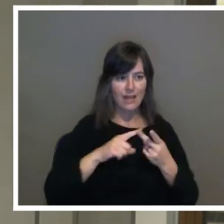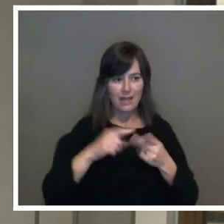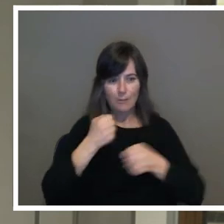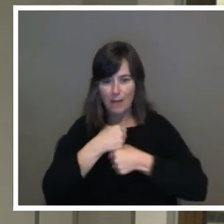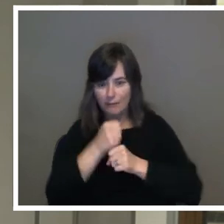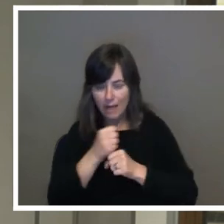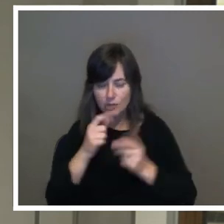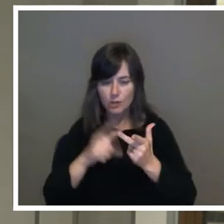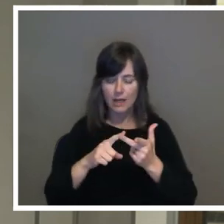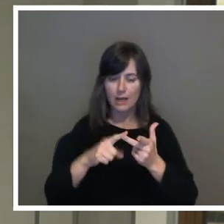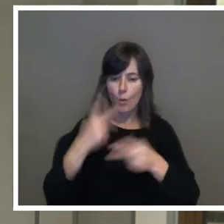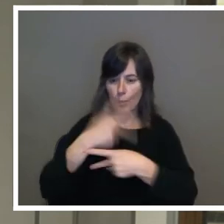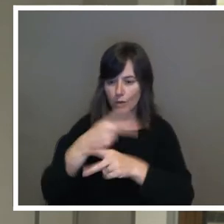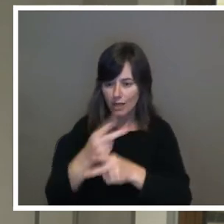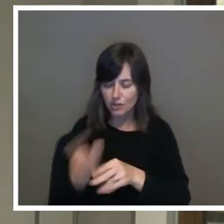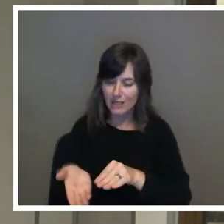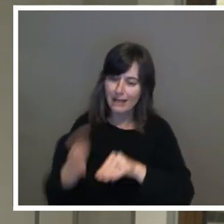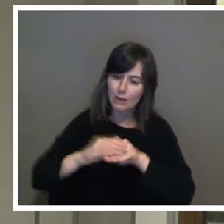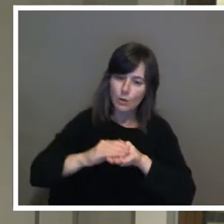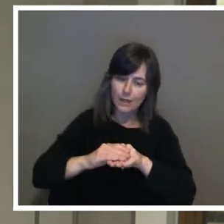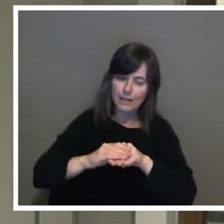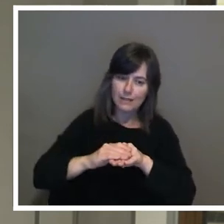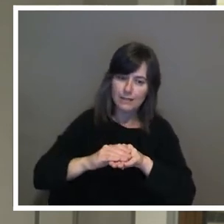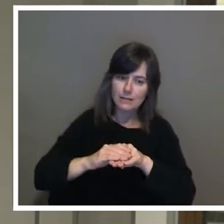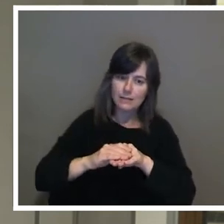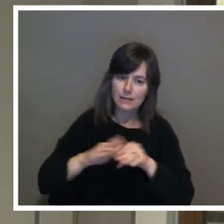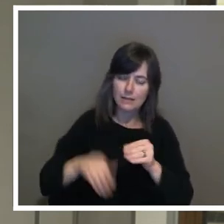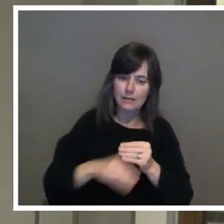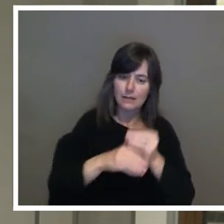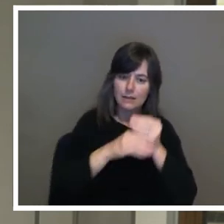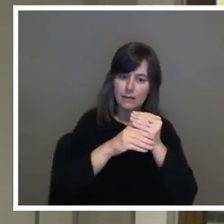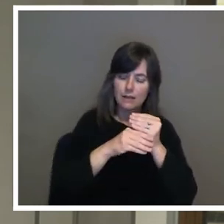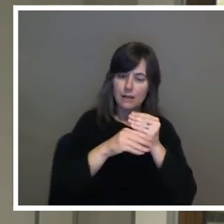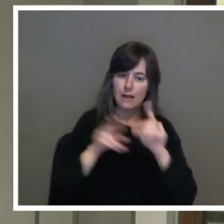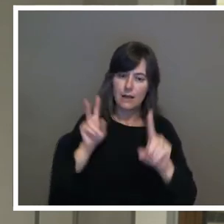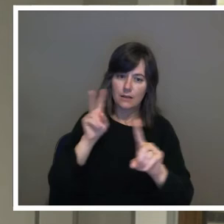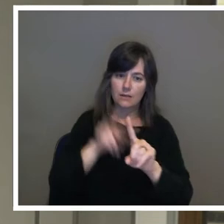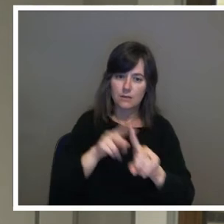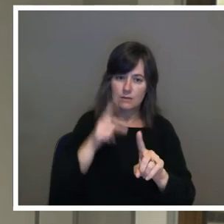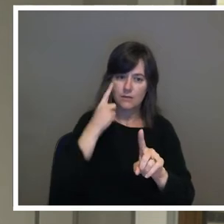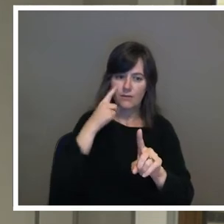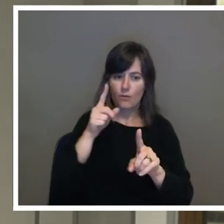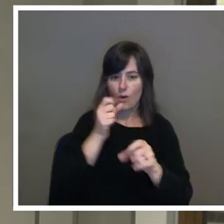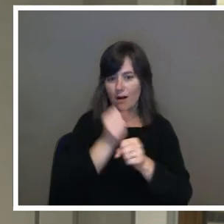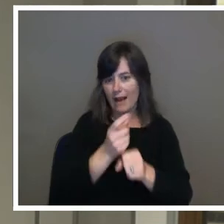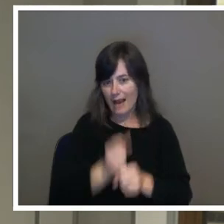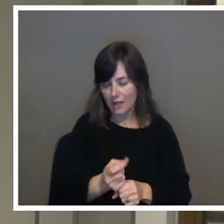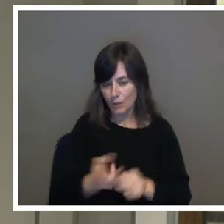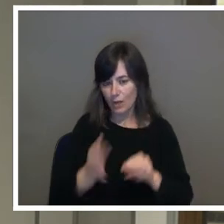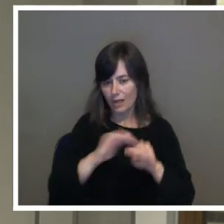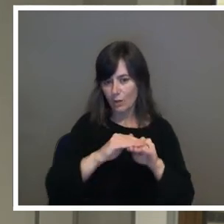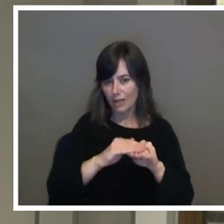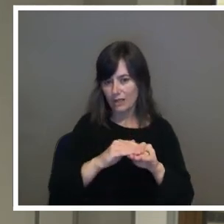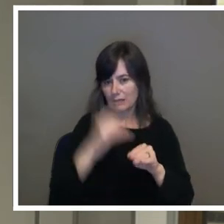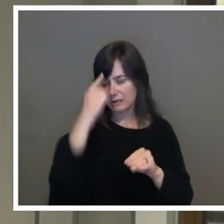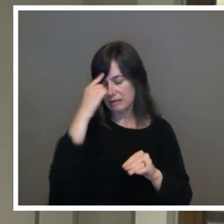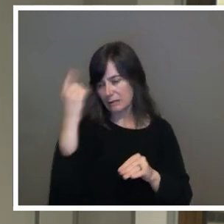that you fast upon the citizenry annually? Just something to think about.